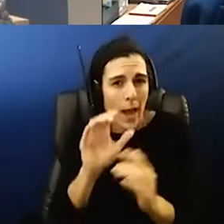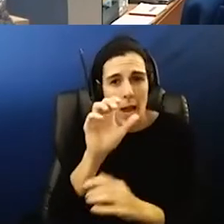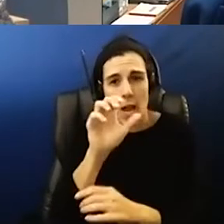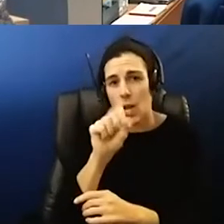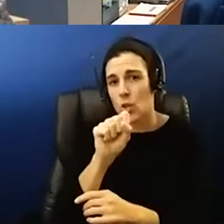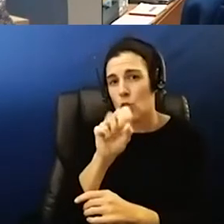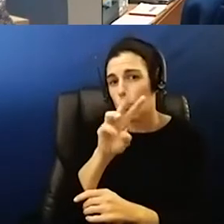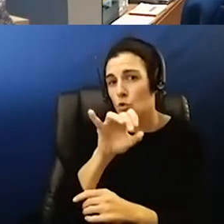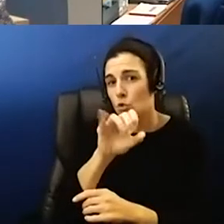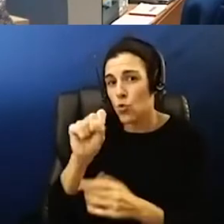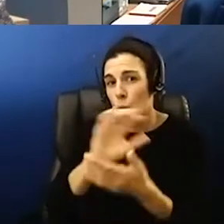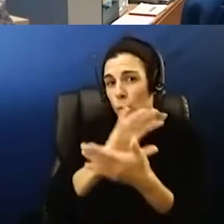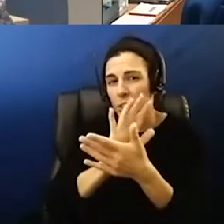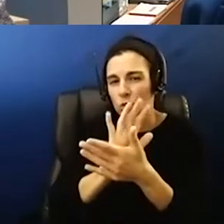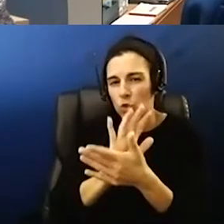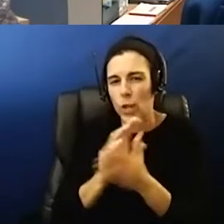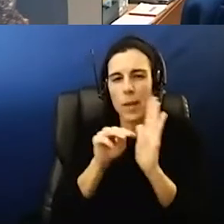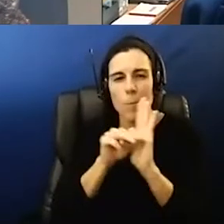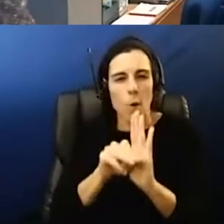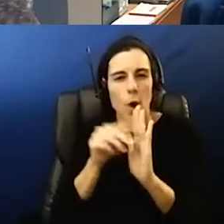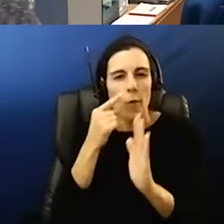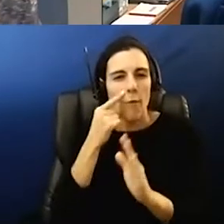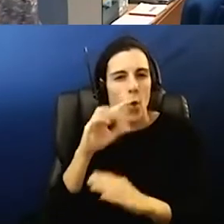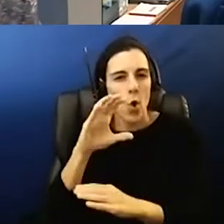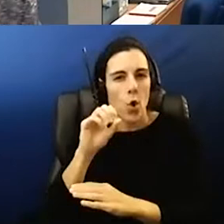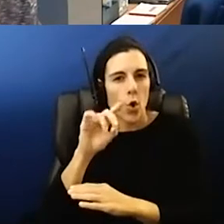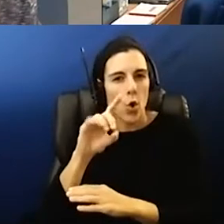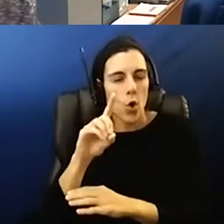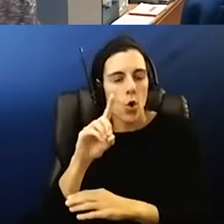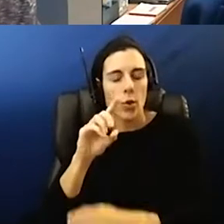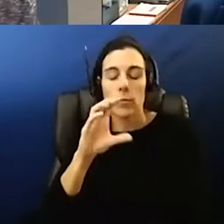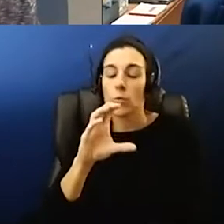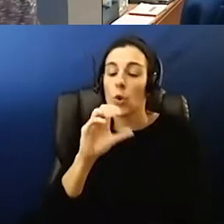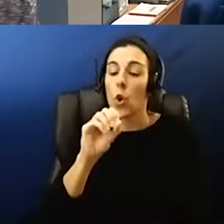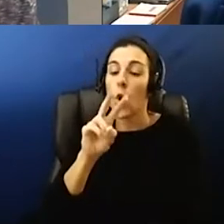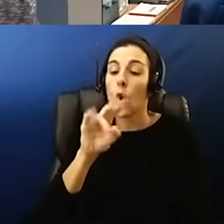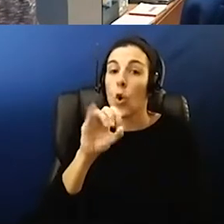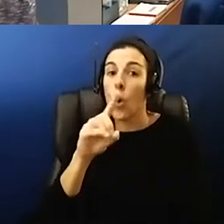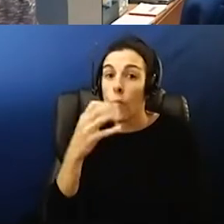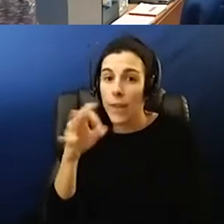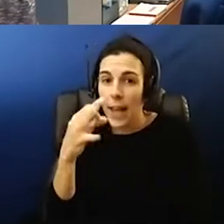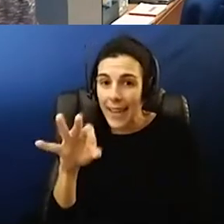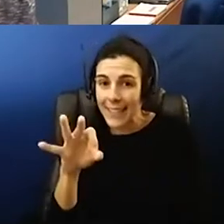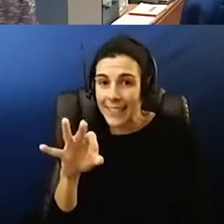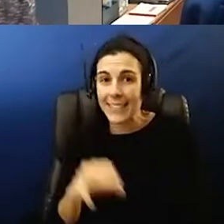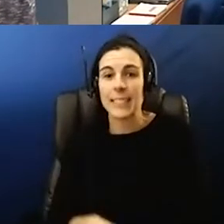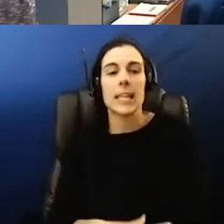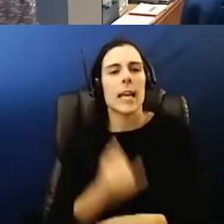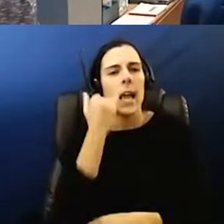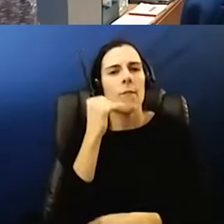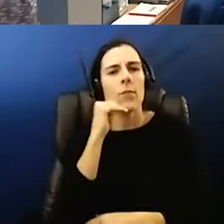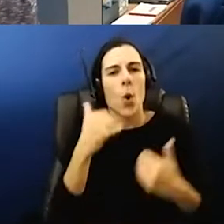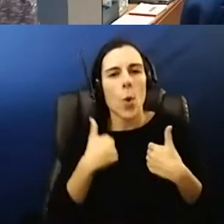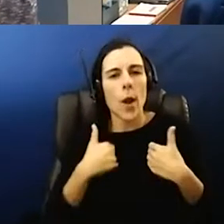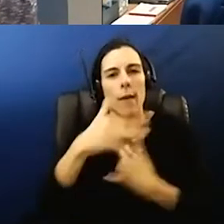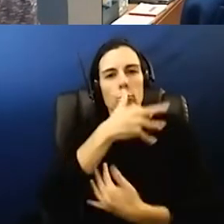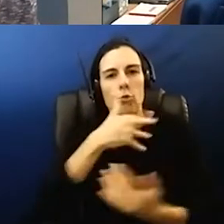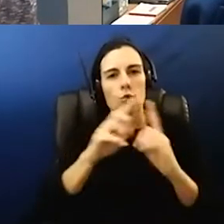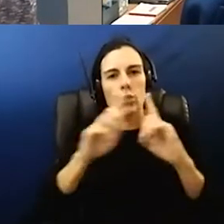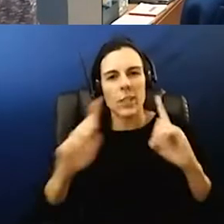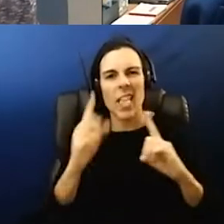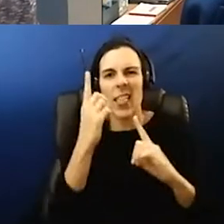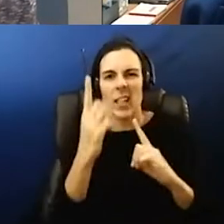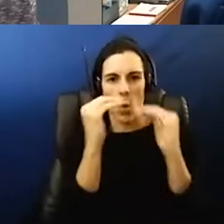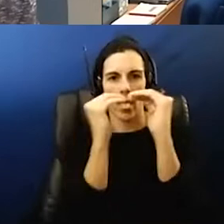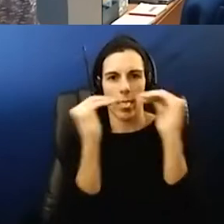at that layered approach if we don't have social distancing that's one layer yes but we have other